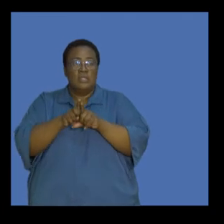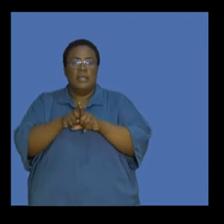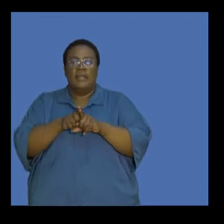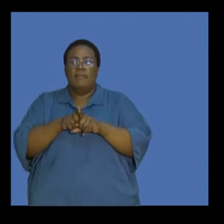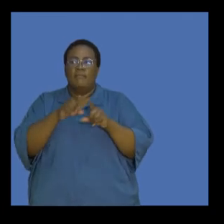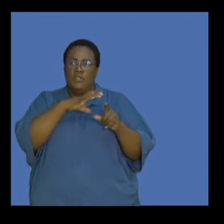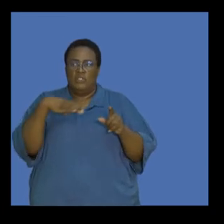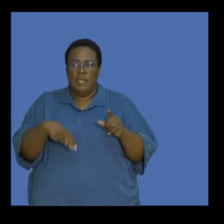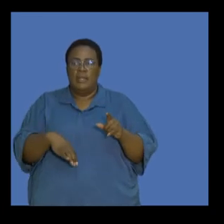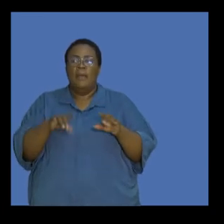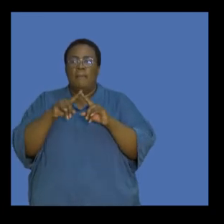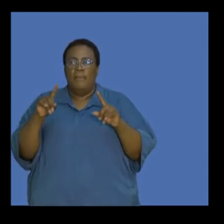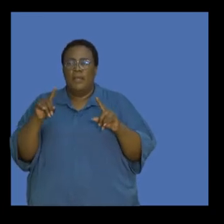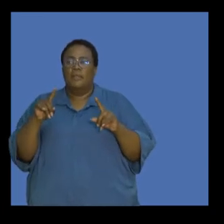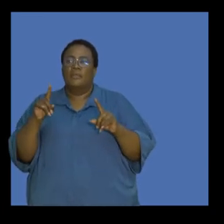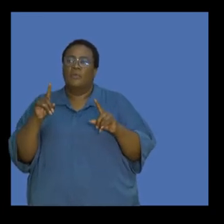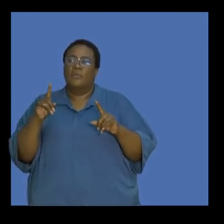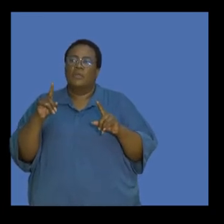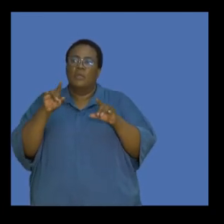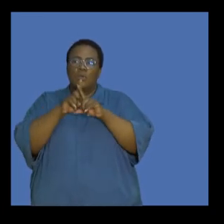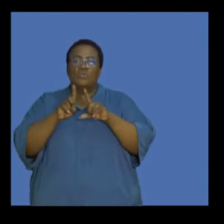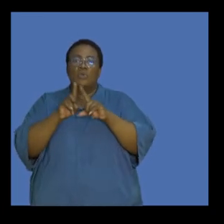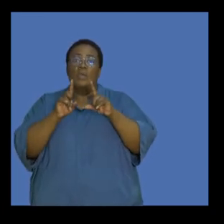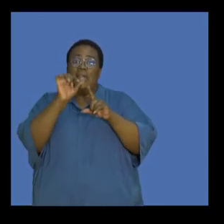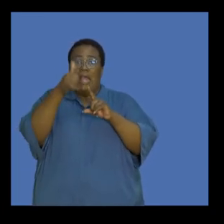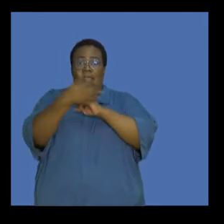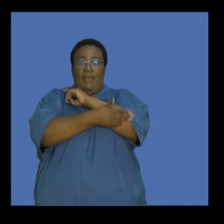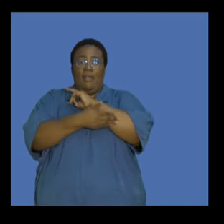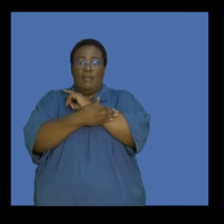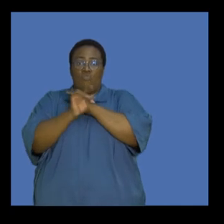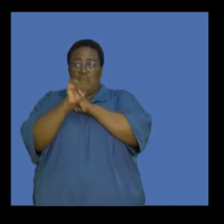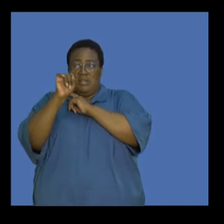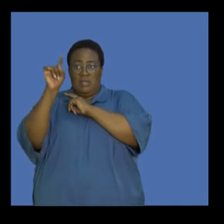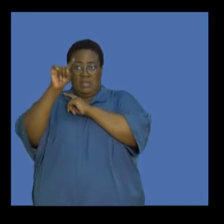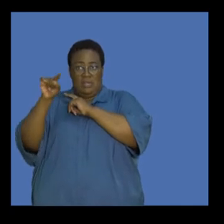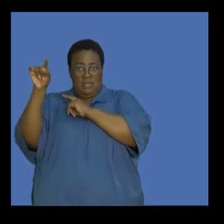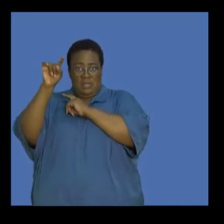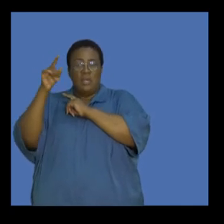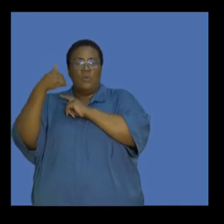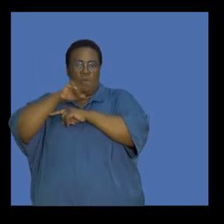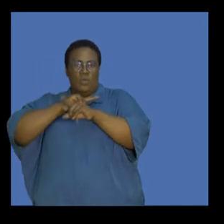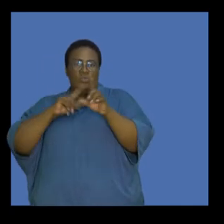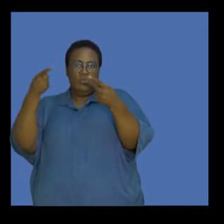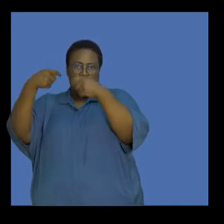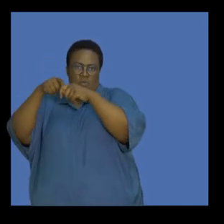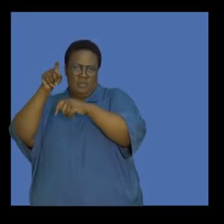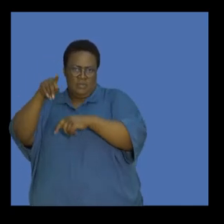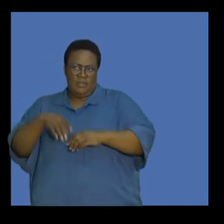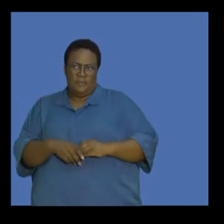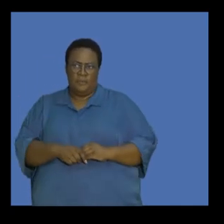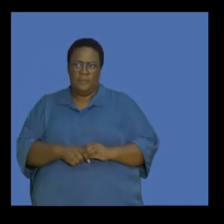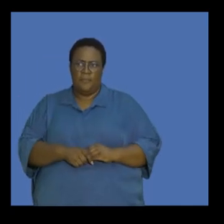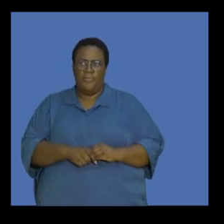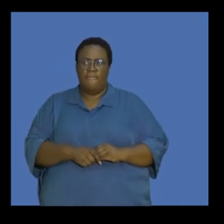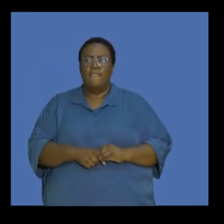contributor like China. However, we do contribute collectively to other countries contributing to this increase.